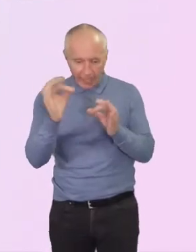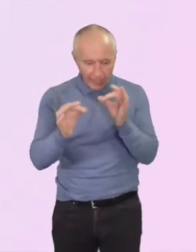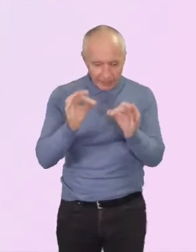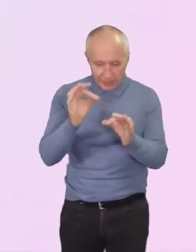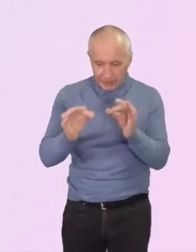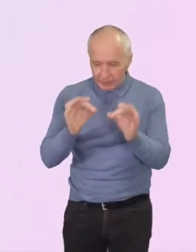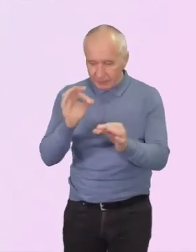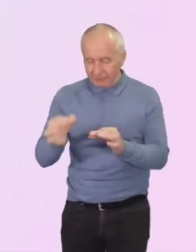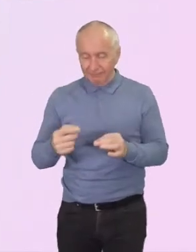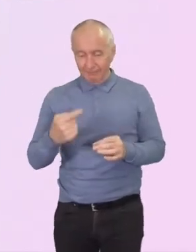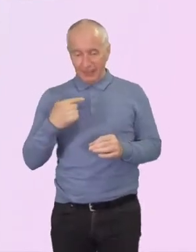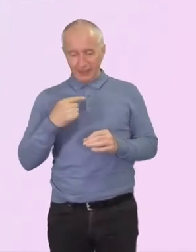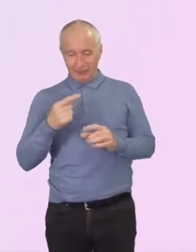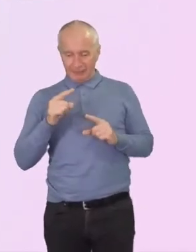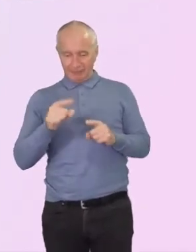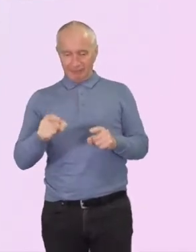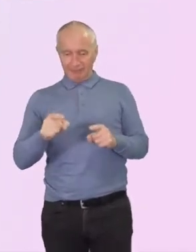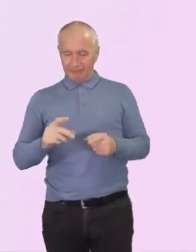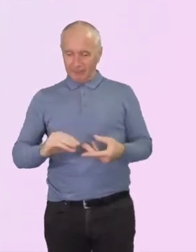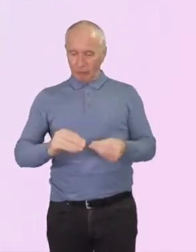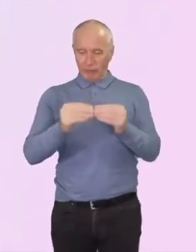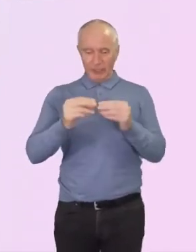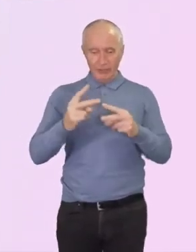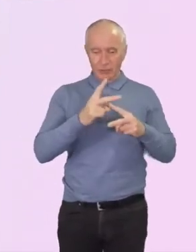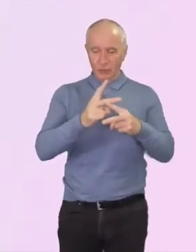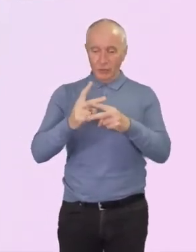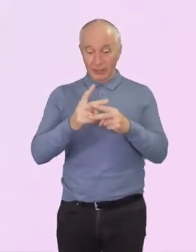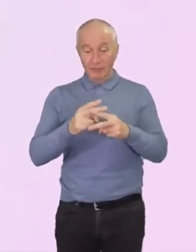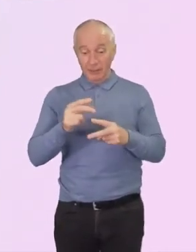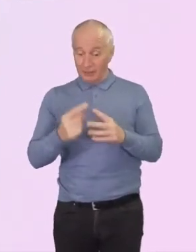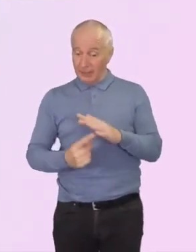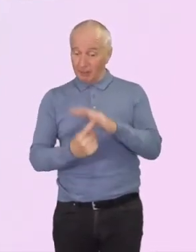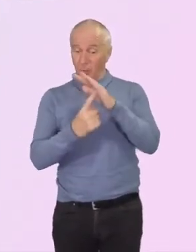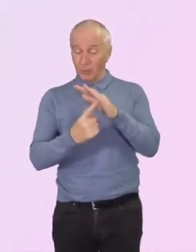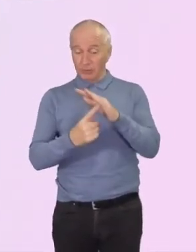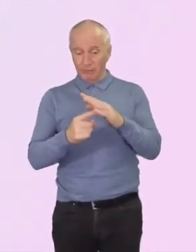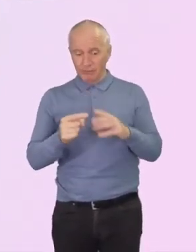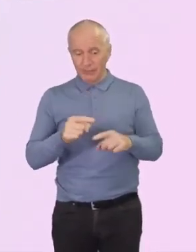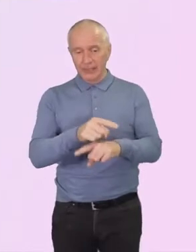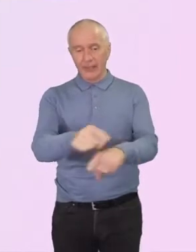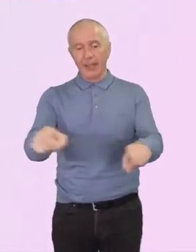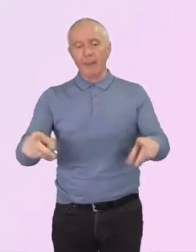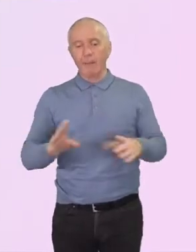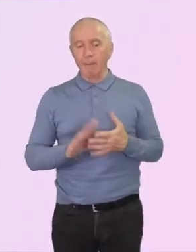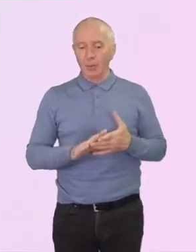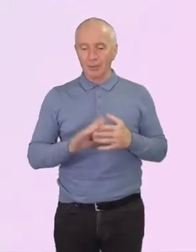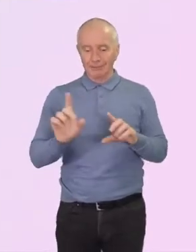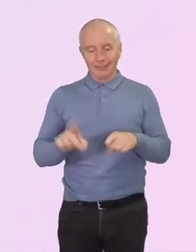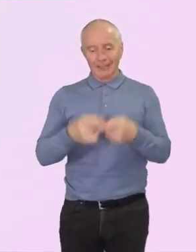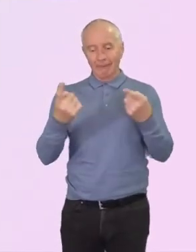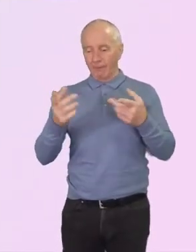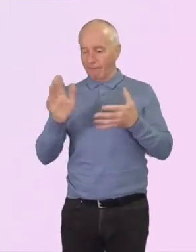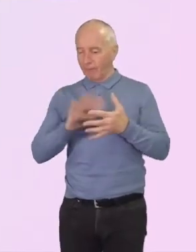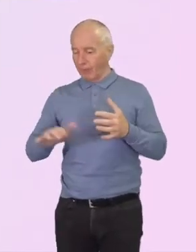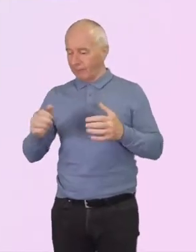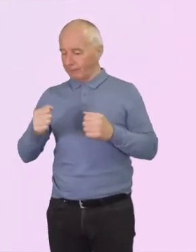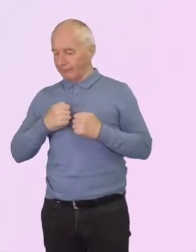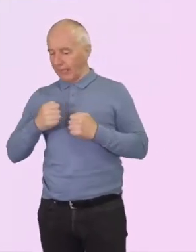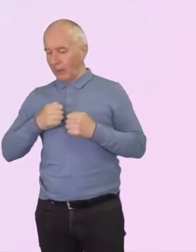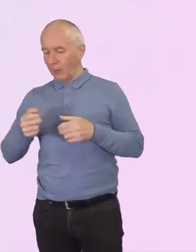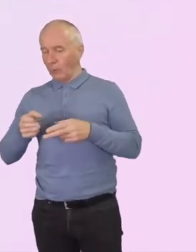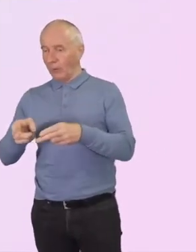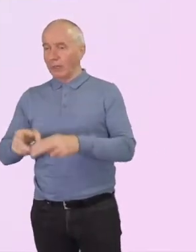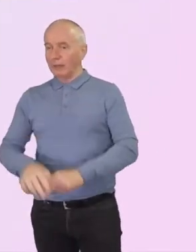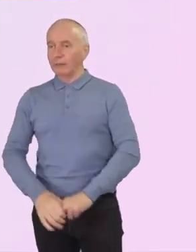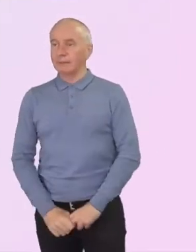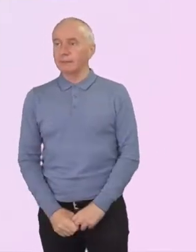seen that creation stewardship is important to them, but that it's expressed in quite different terms. For example,